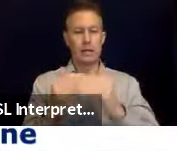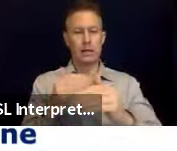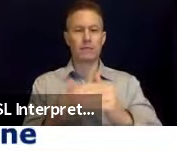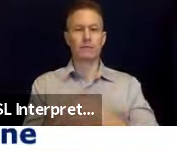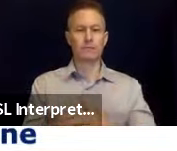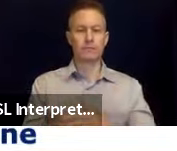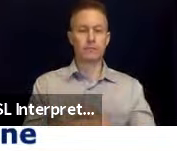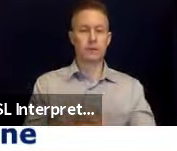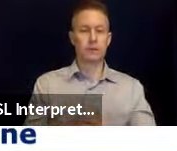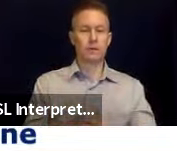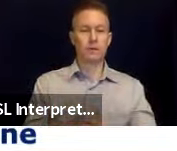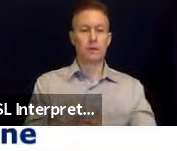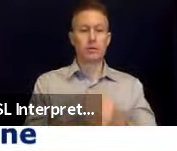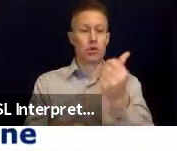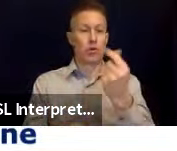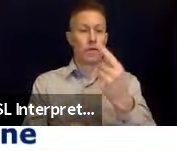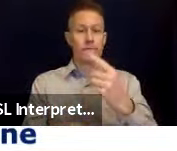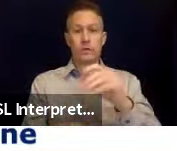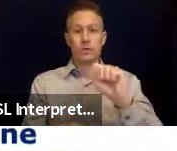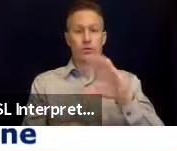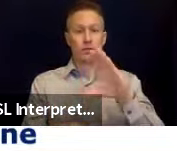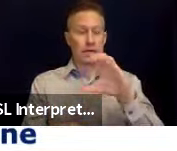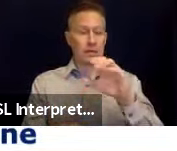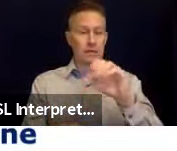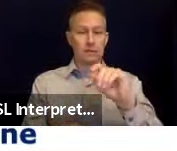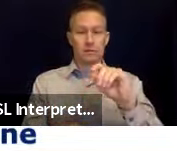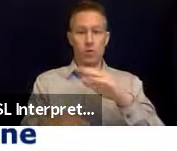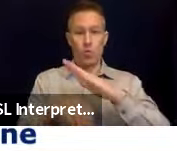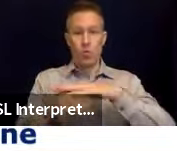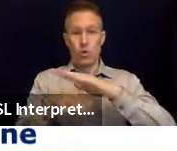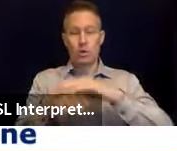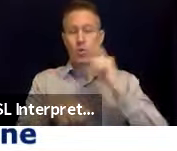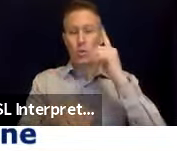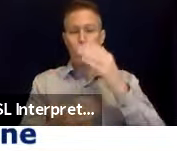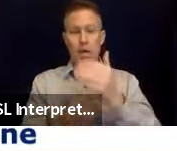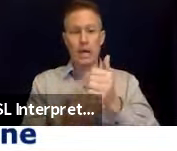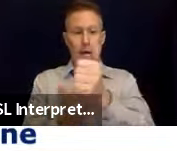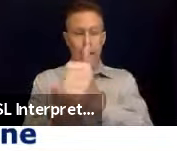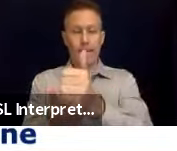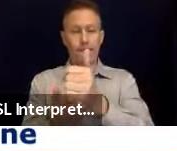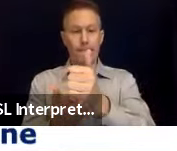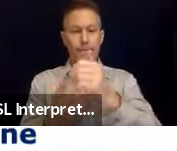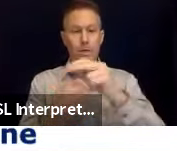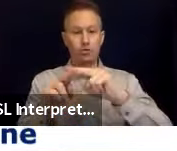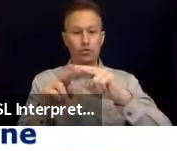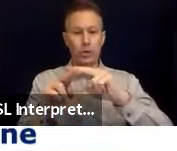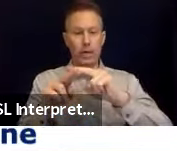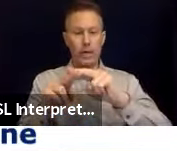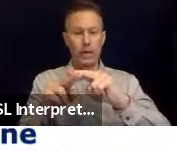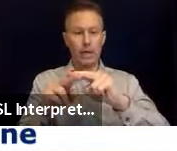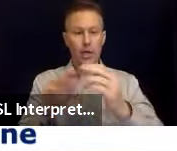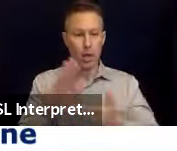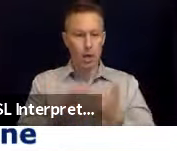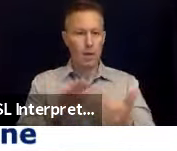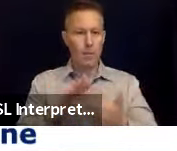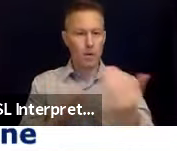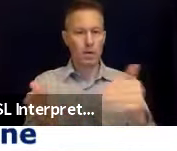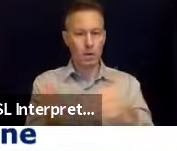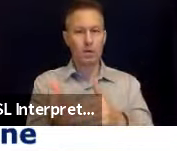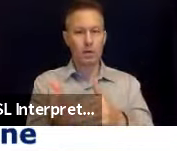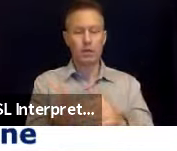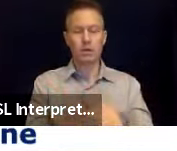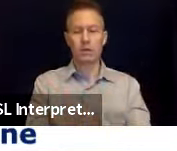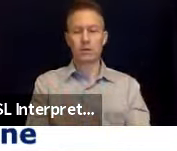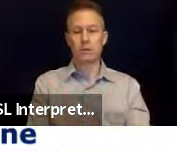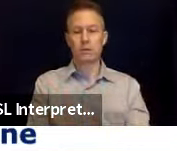seconds will allow them to get the trains operating in a matter of hours or less. And